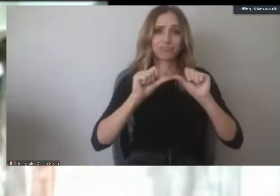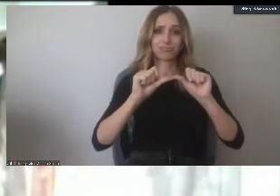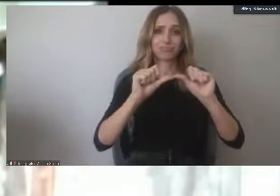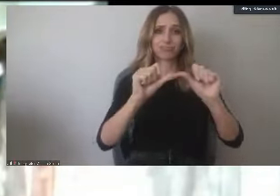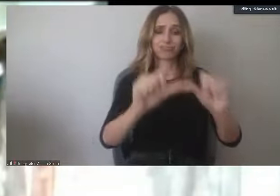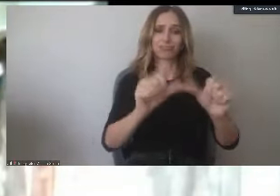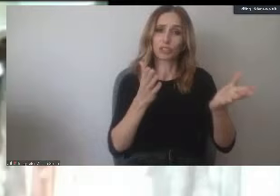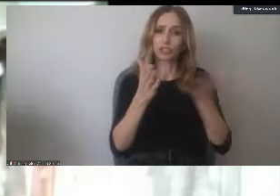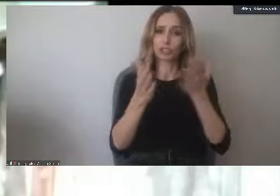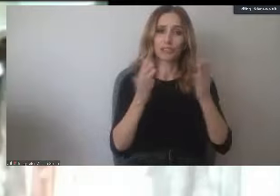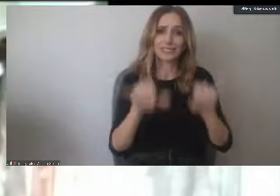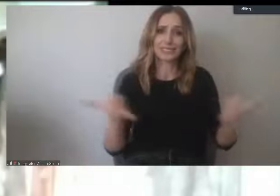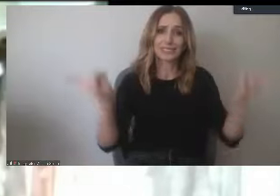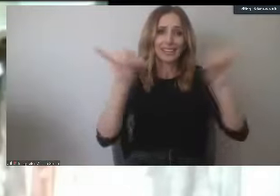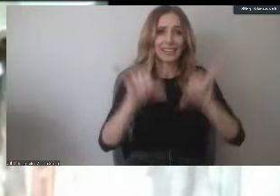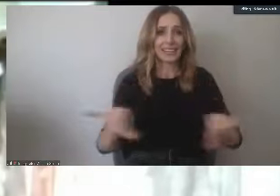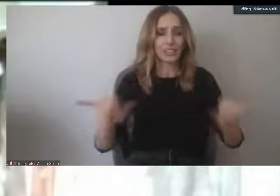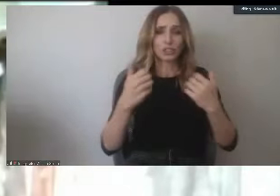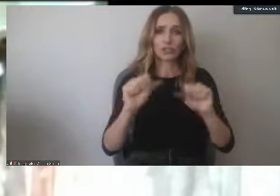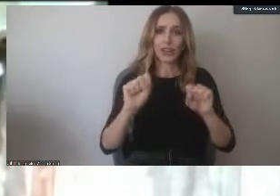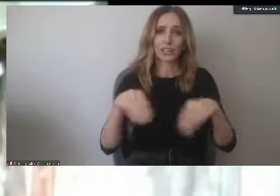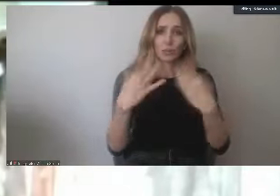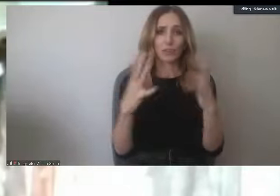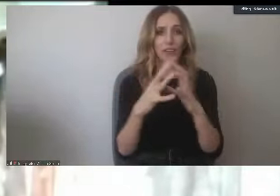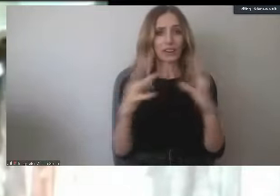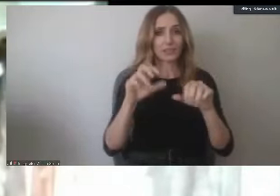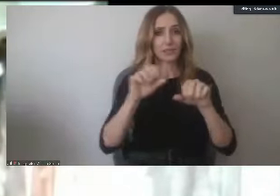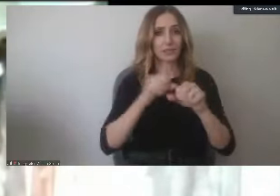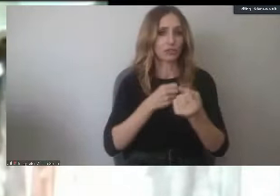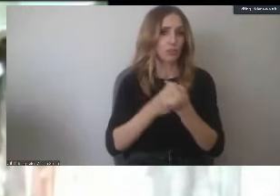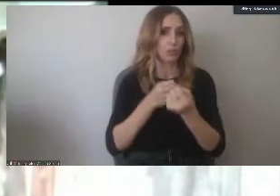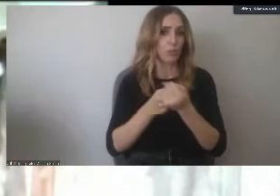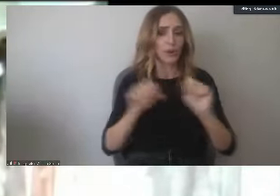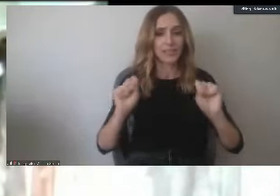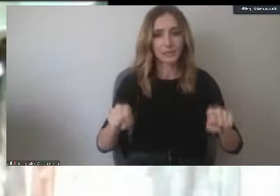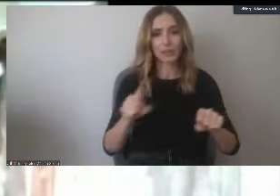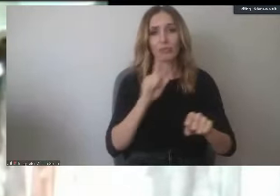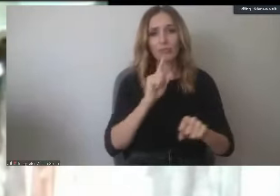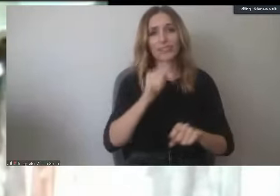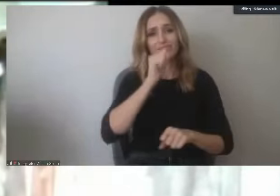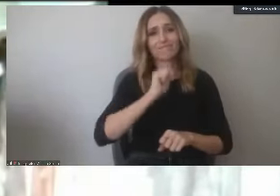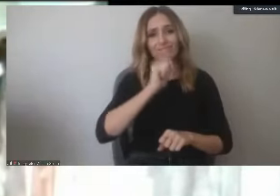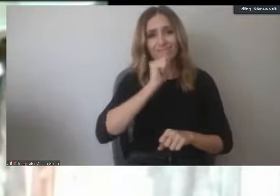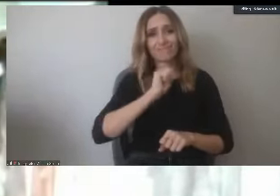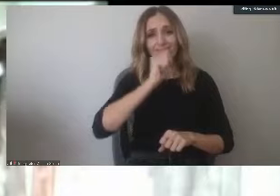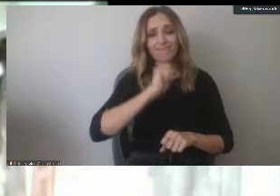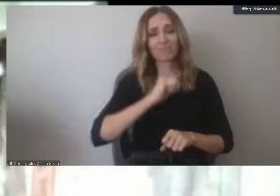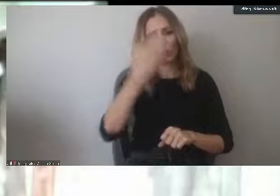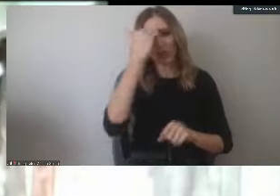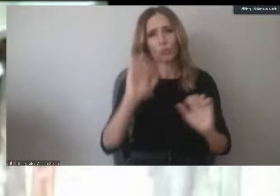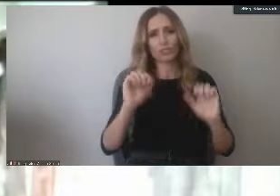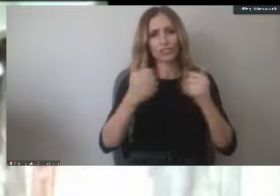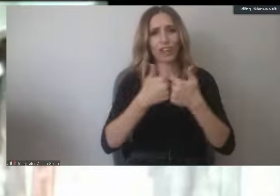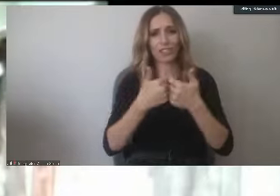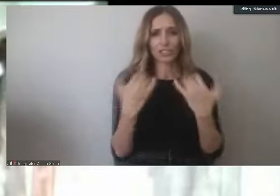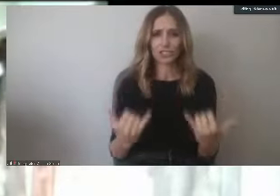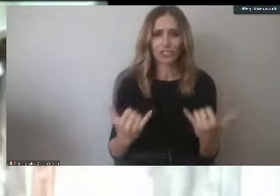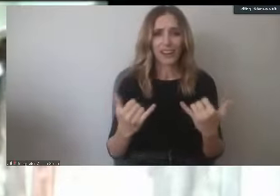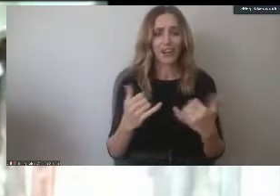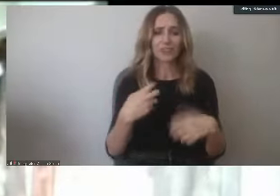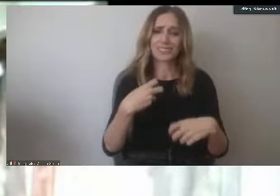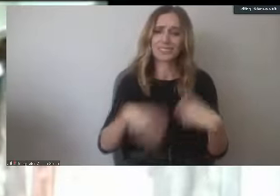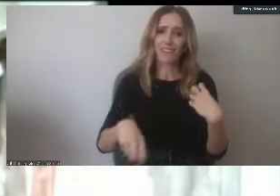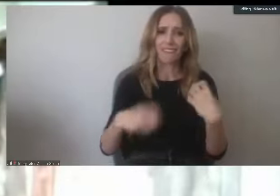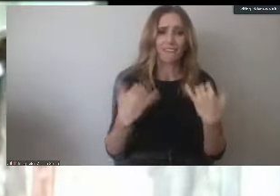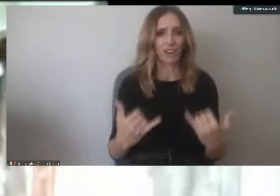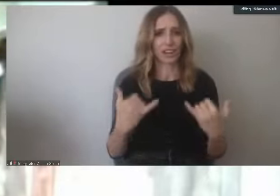instruction and student support. And just, you know, hang in there. We know that this is challenging. We know that it's difficult. Some of